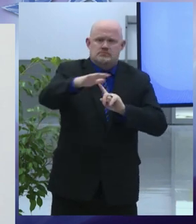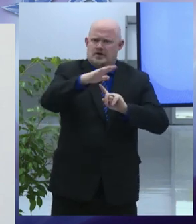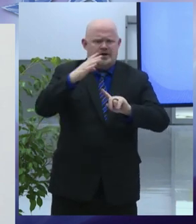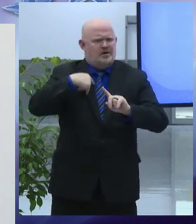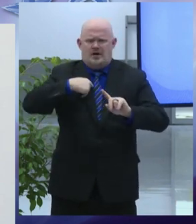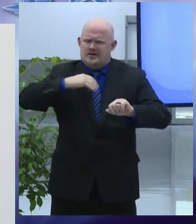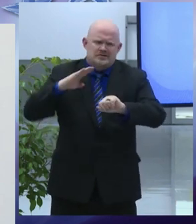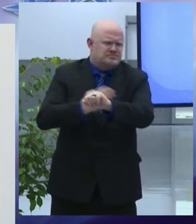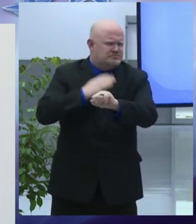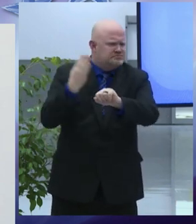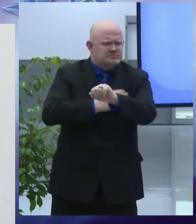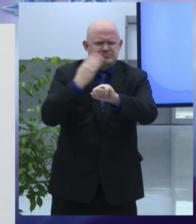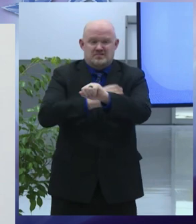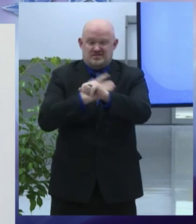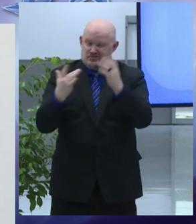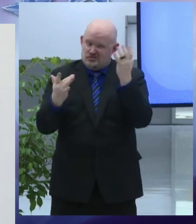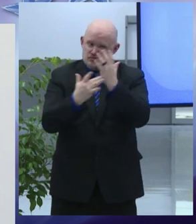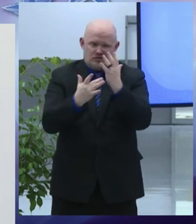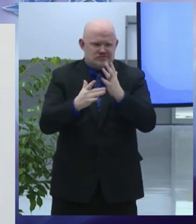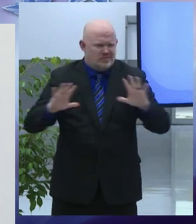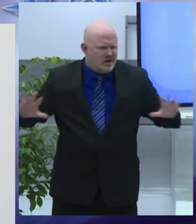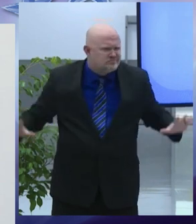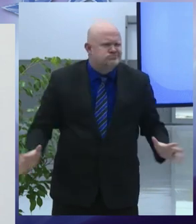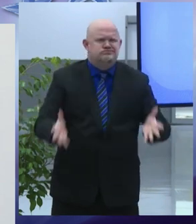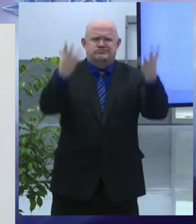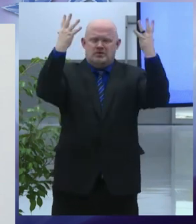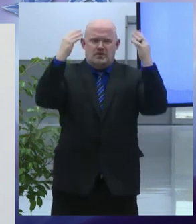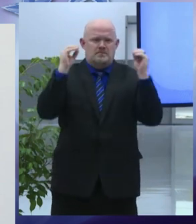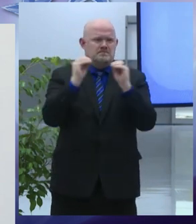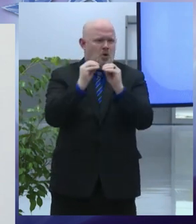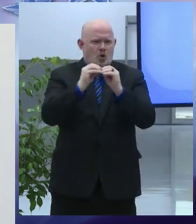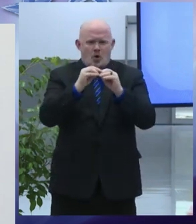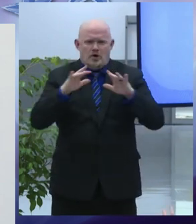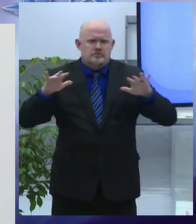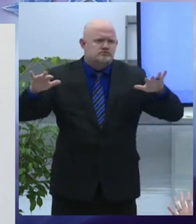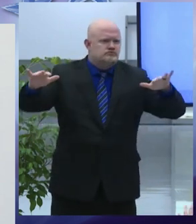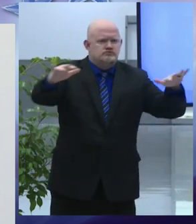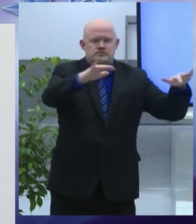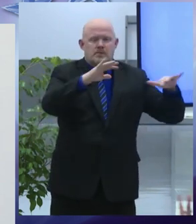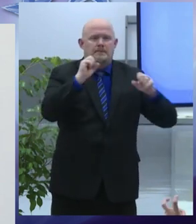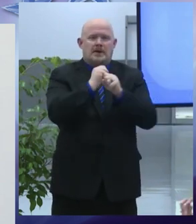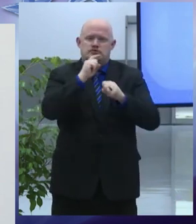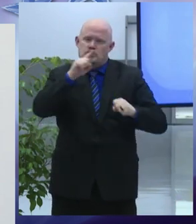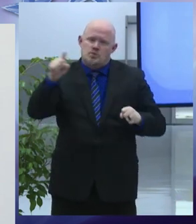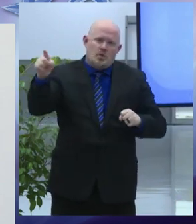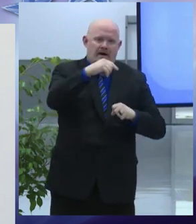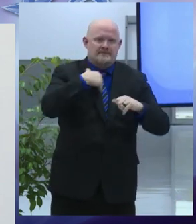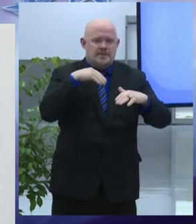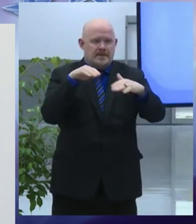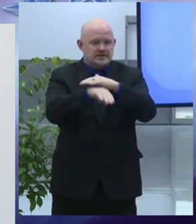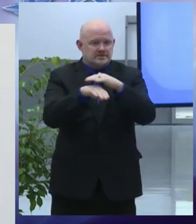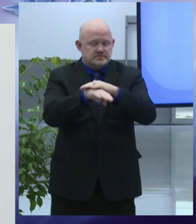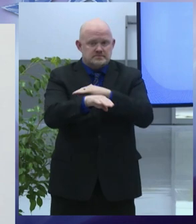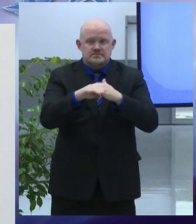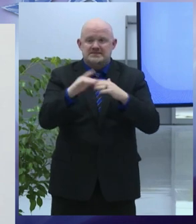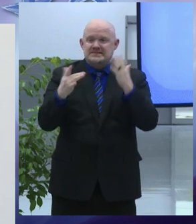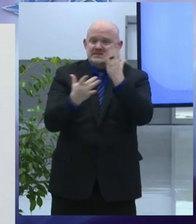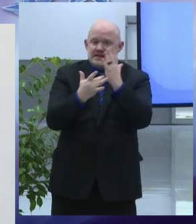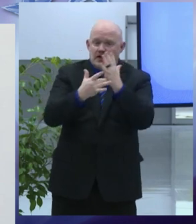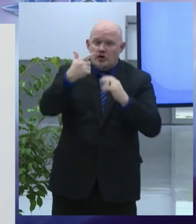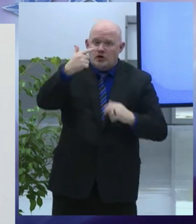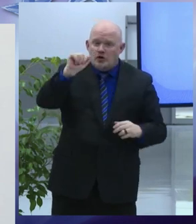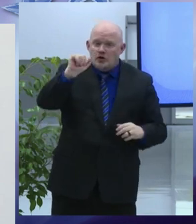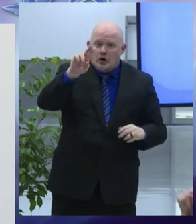ecosystem is thriving the place where much of that progress started the tech garden is expanding upward with construction of two more